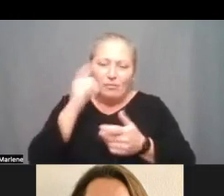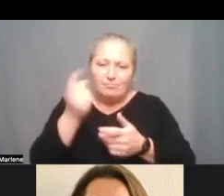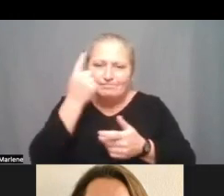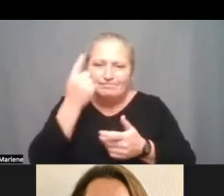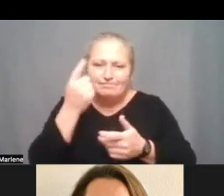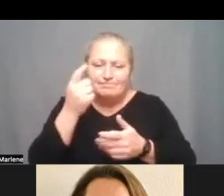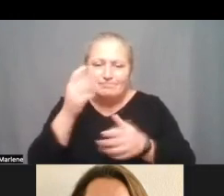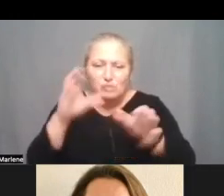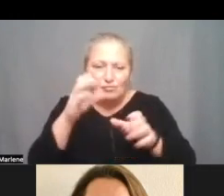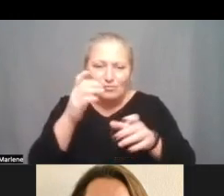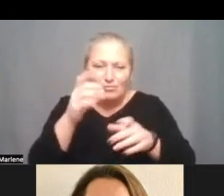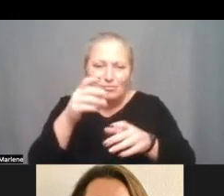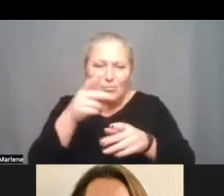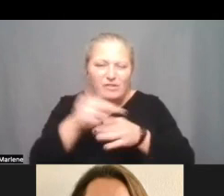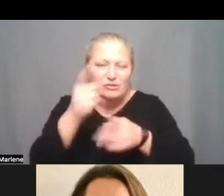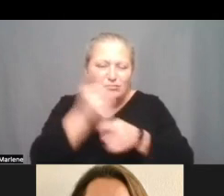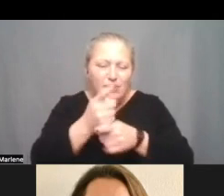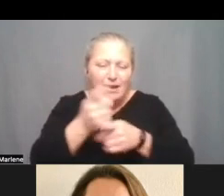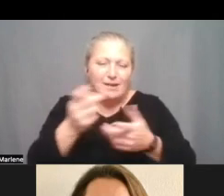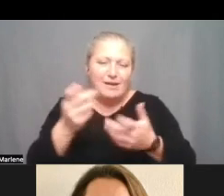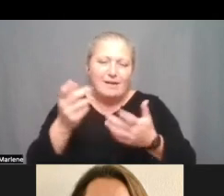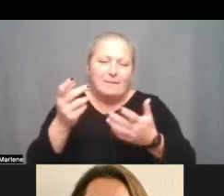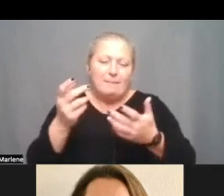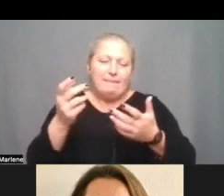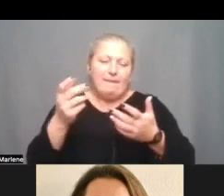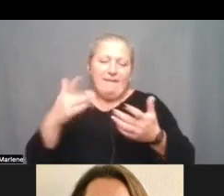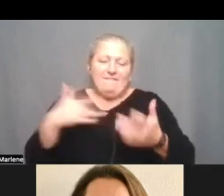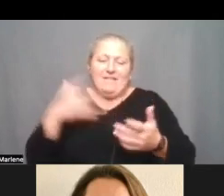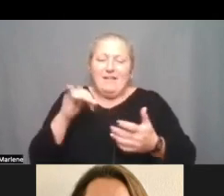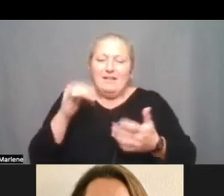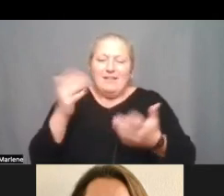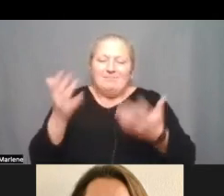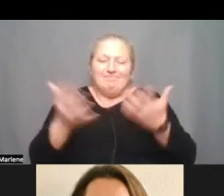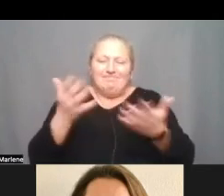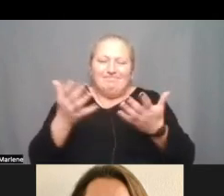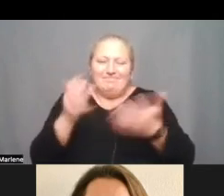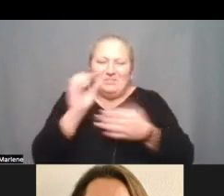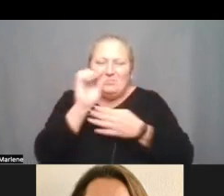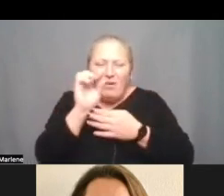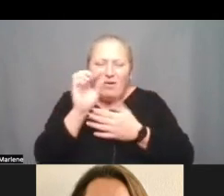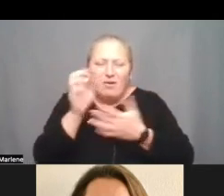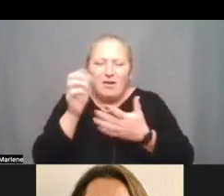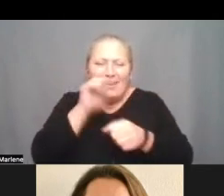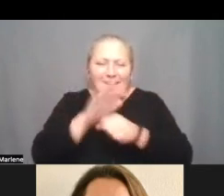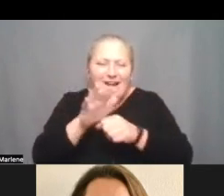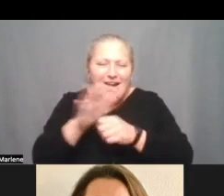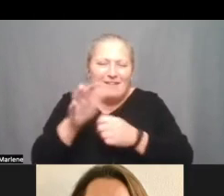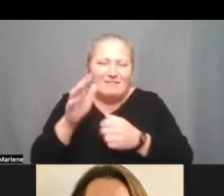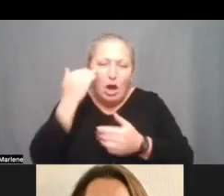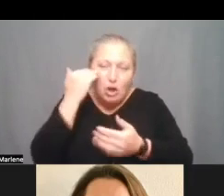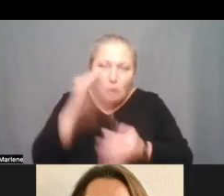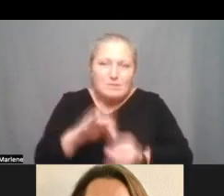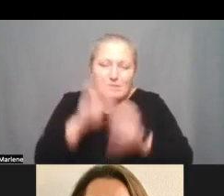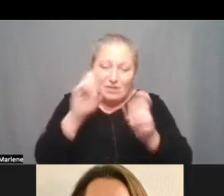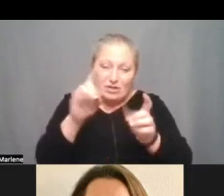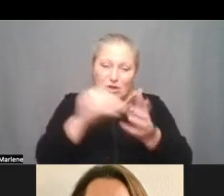you know i i i feel like that is just so small and i and i know that our special education students